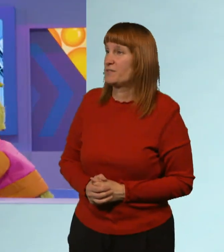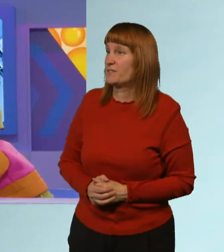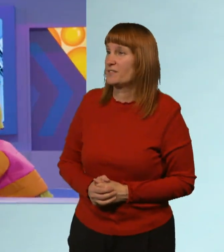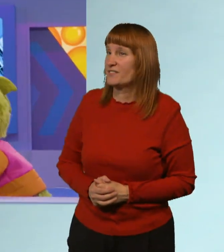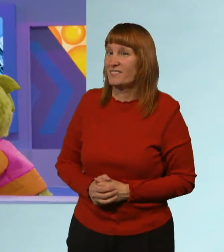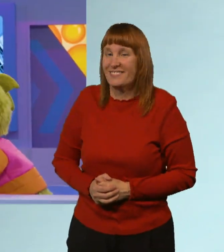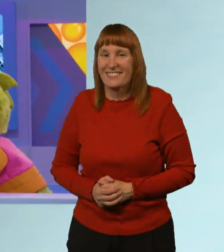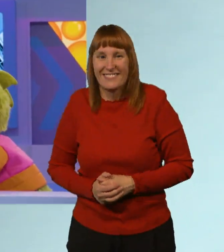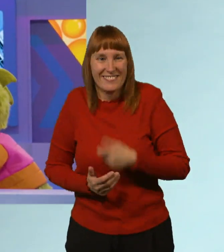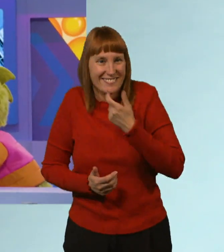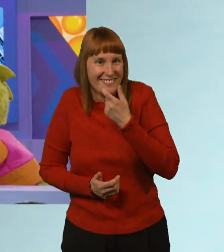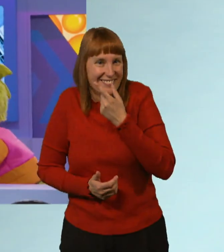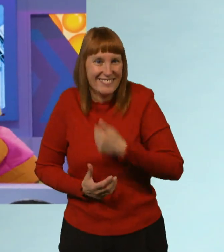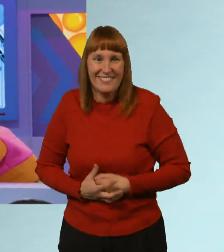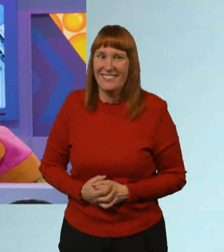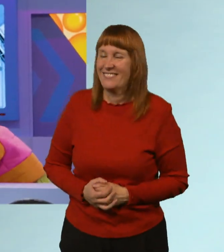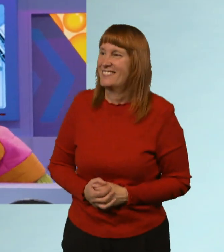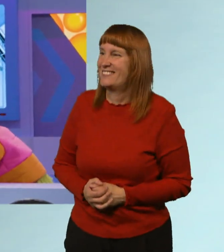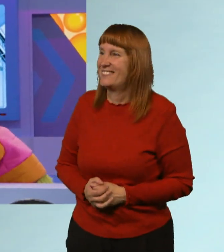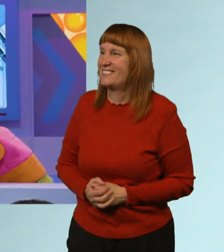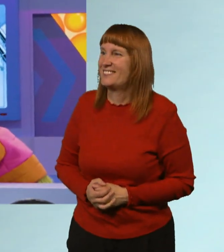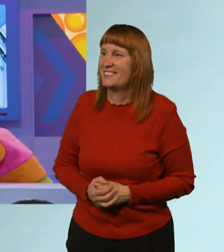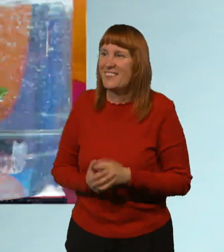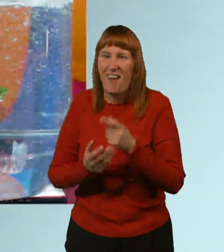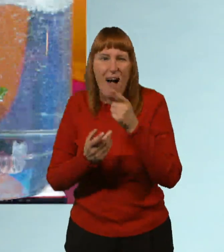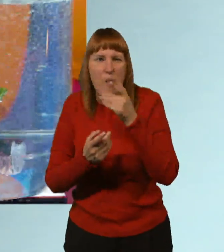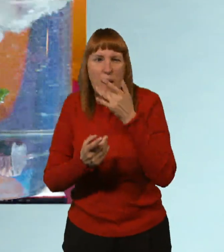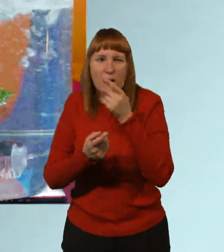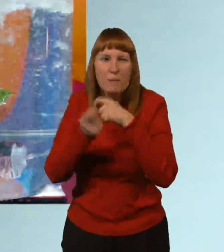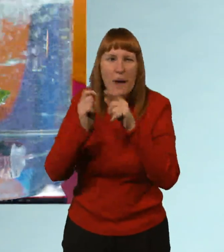If the water becomes more acidic, the colour will change from blue to yellow.